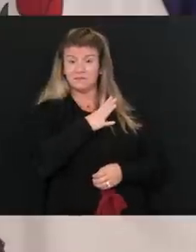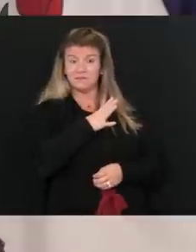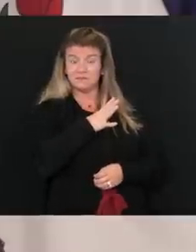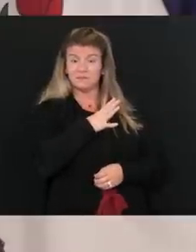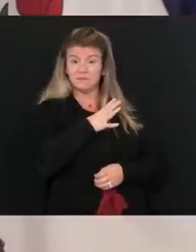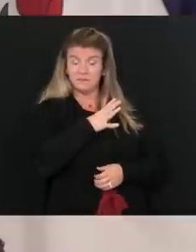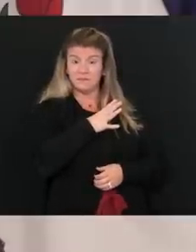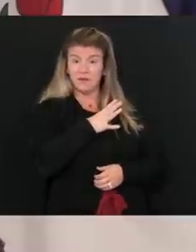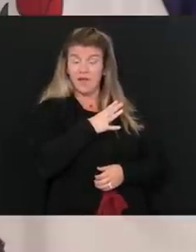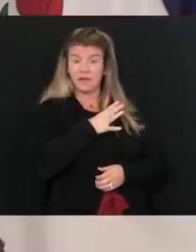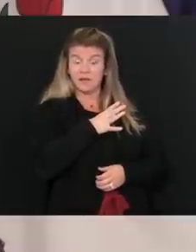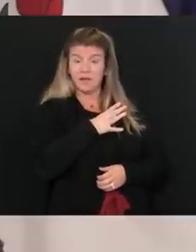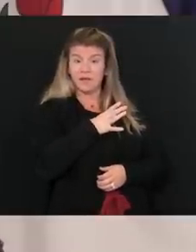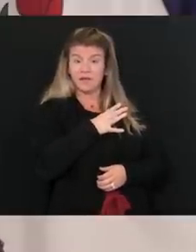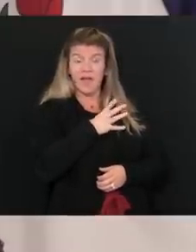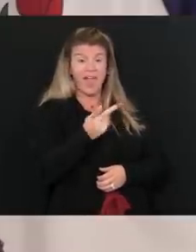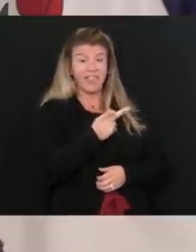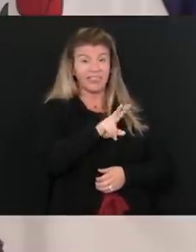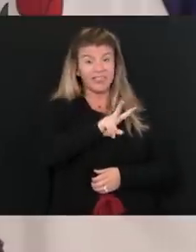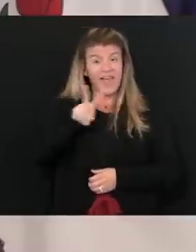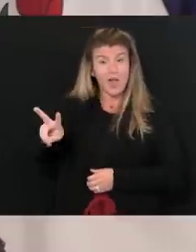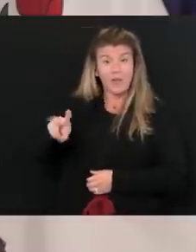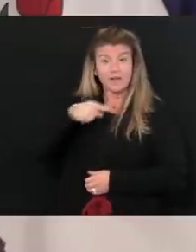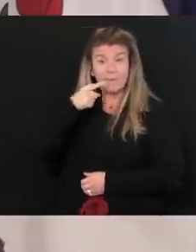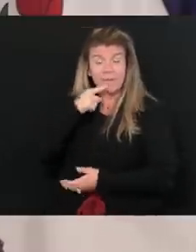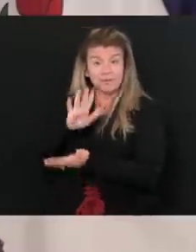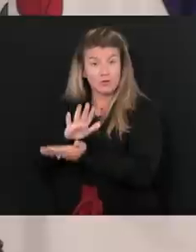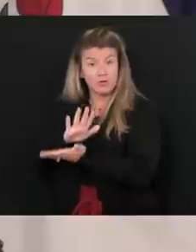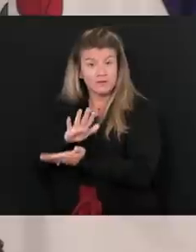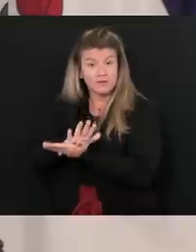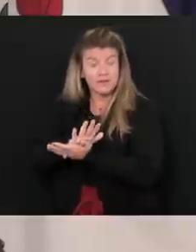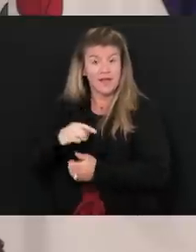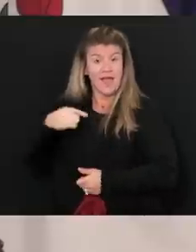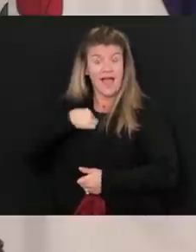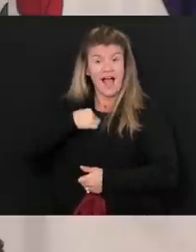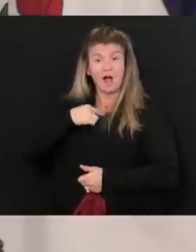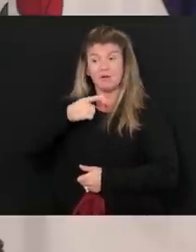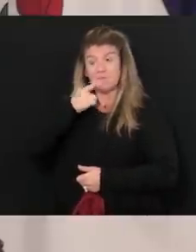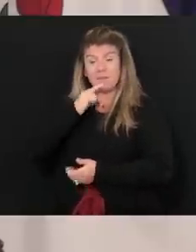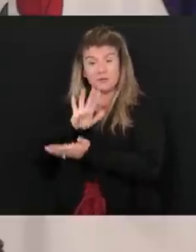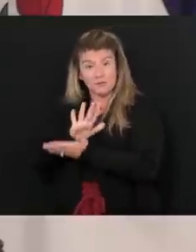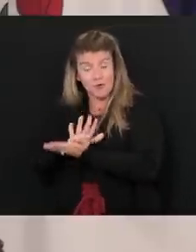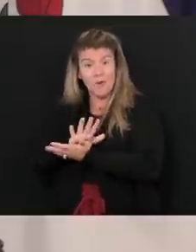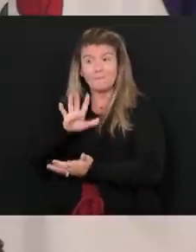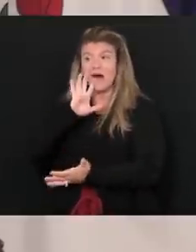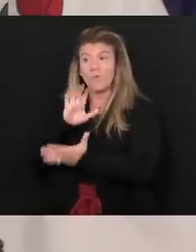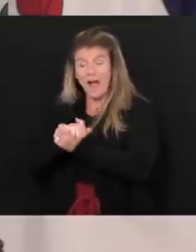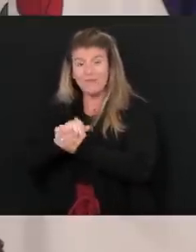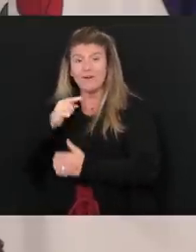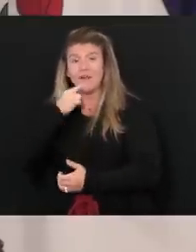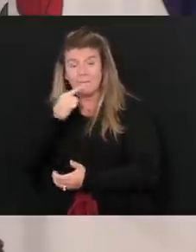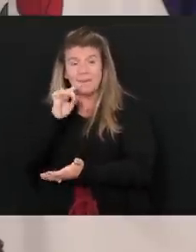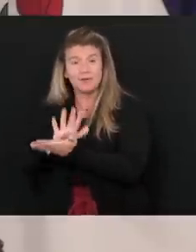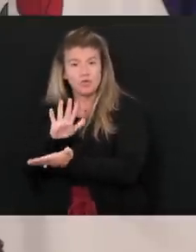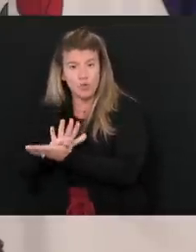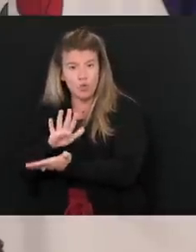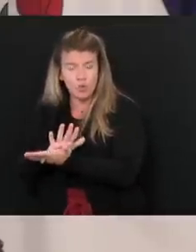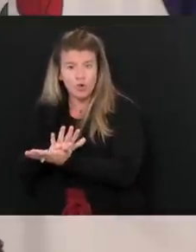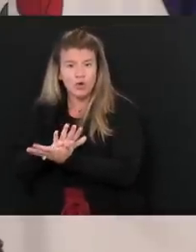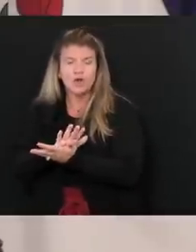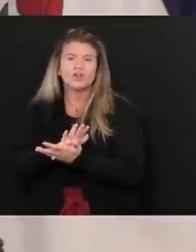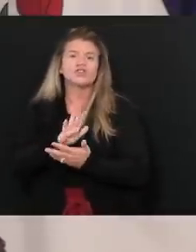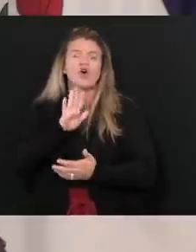so, you know, I went to public school, Kathy went to public school, you know, from a standpoint of, of, you know,